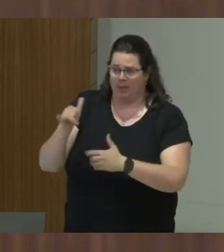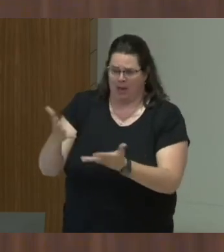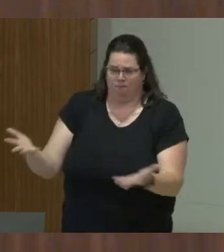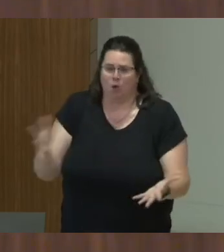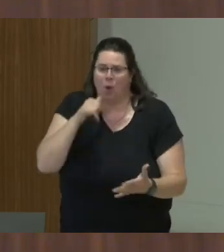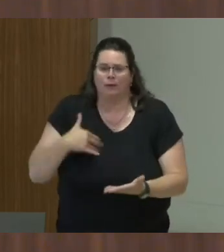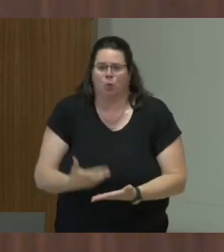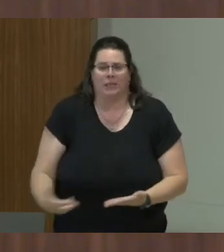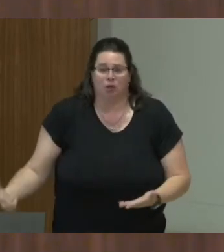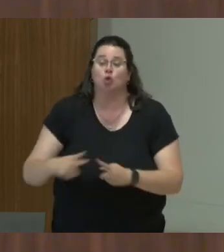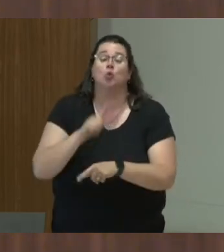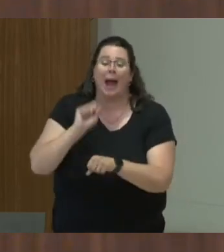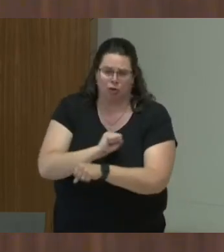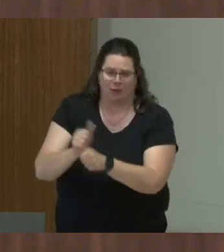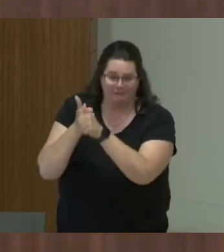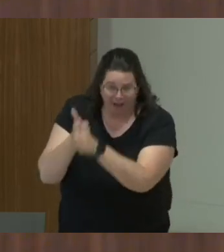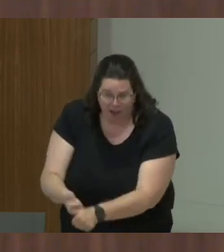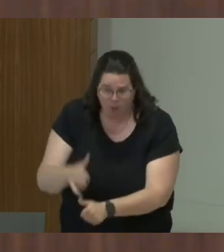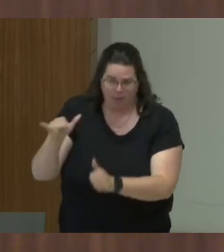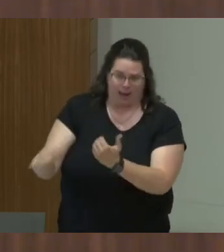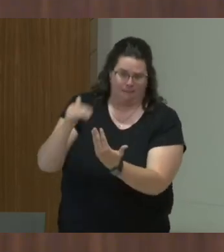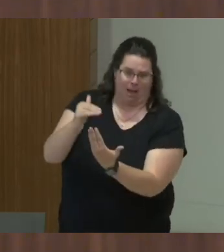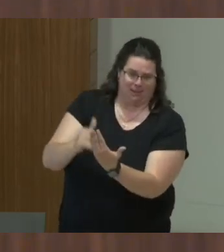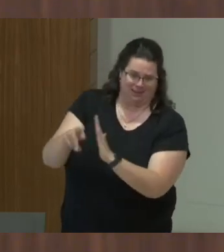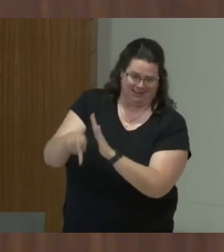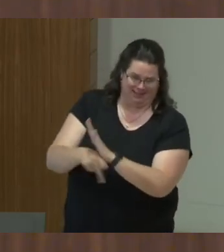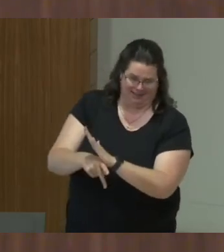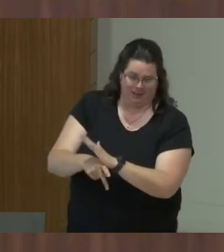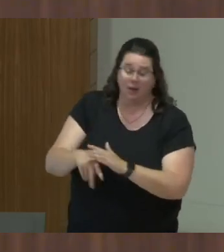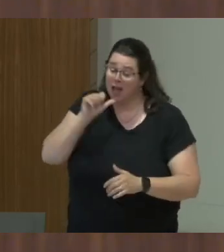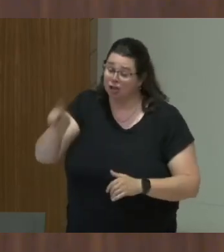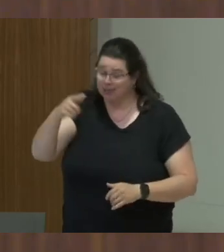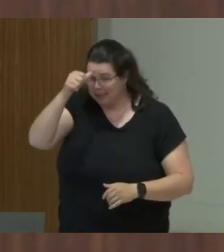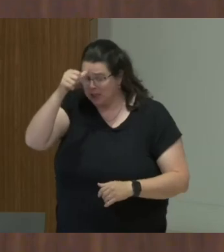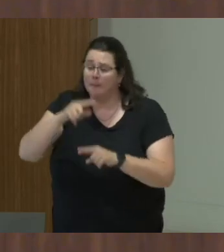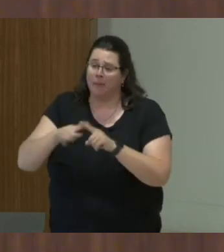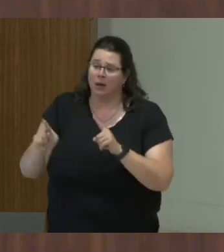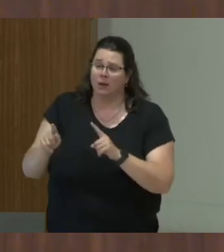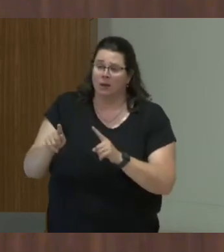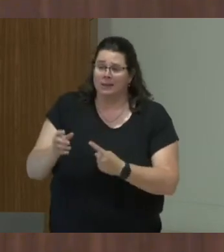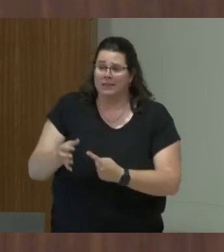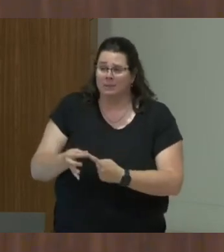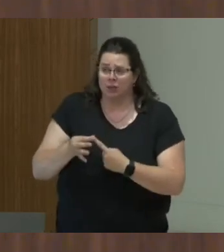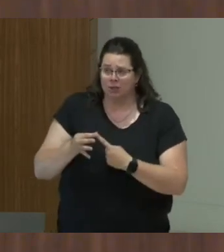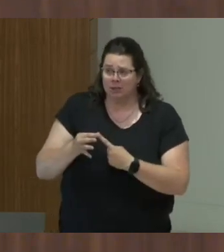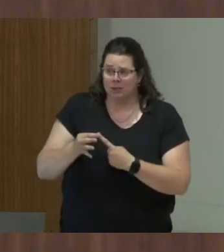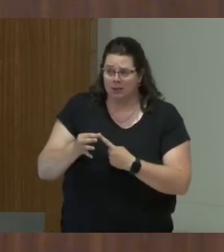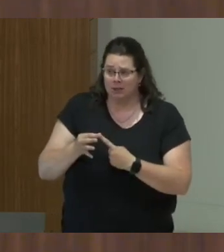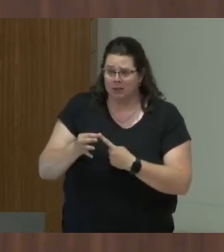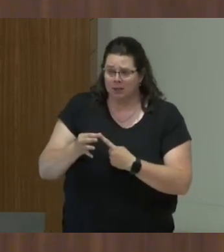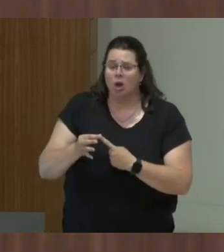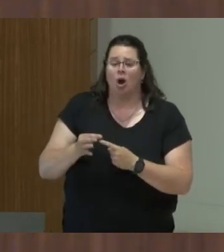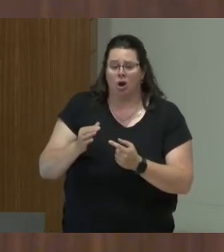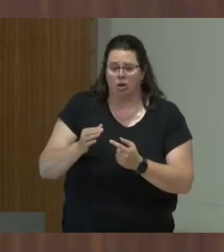the major problems lie. Now, coming to India, particularly, 40% of India's population are children.